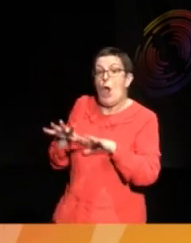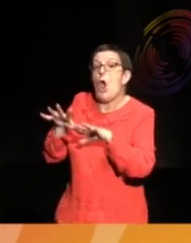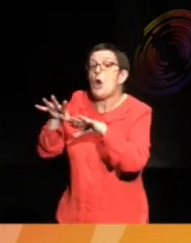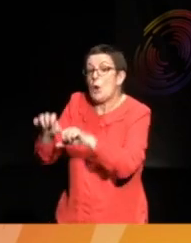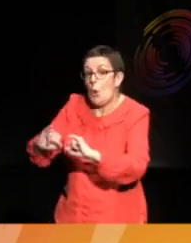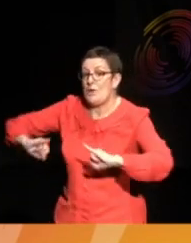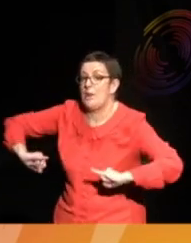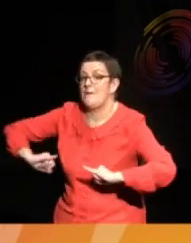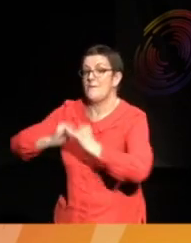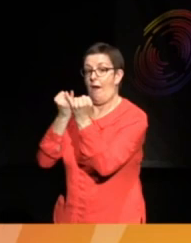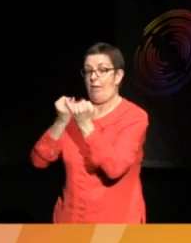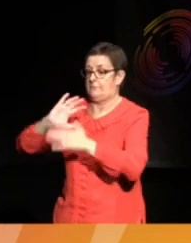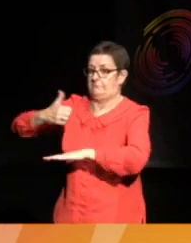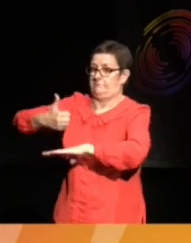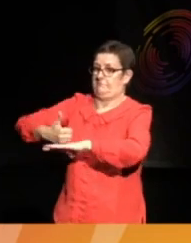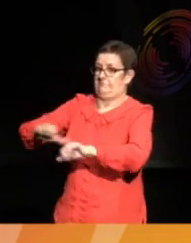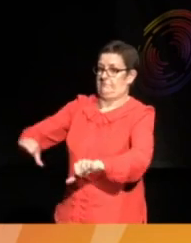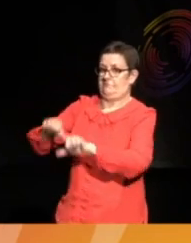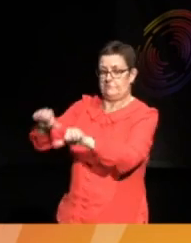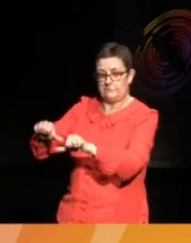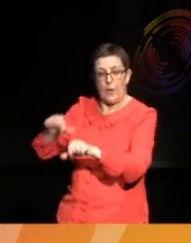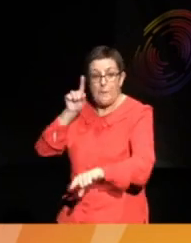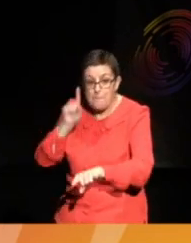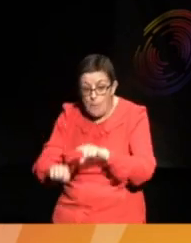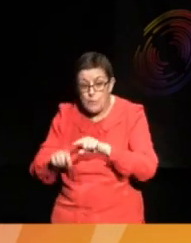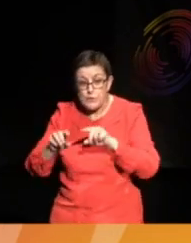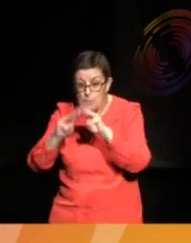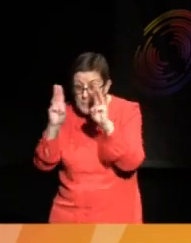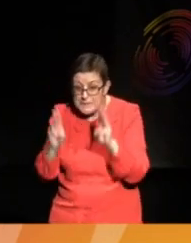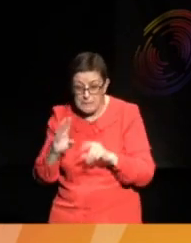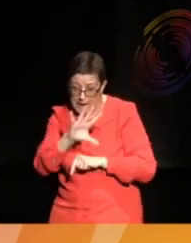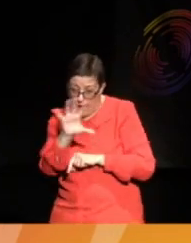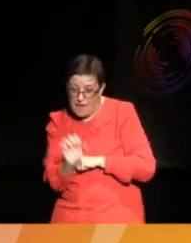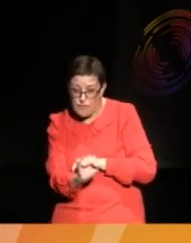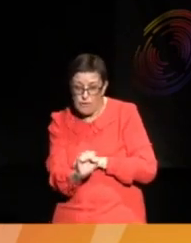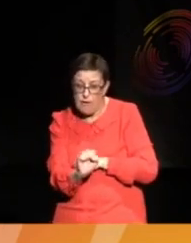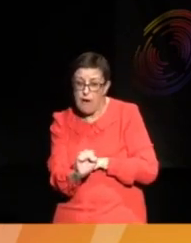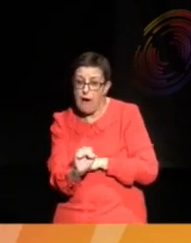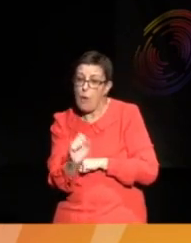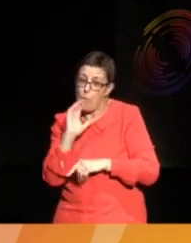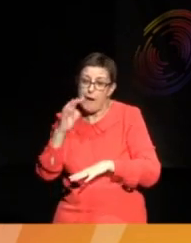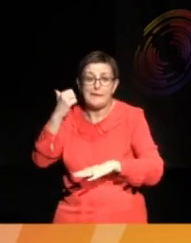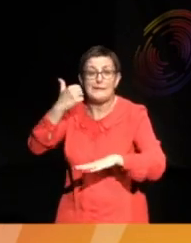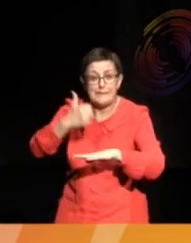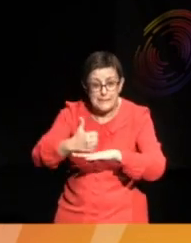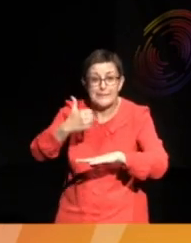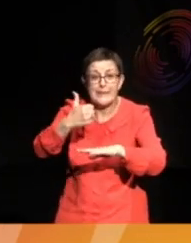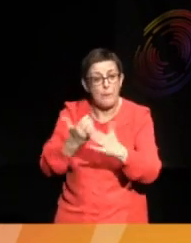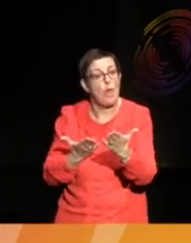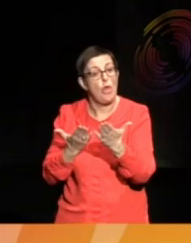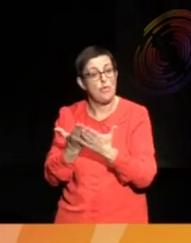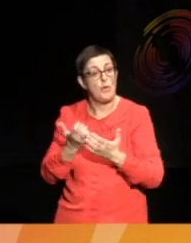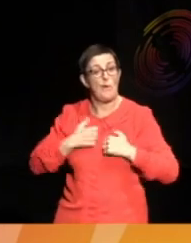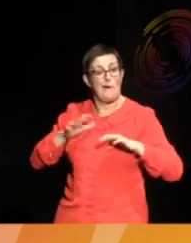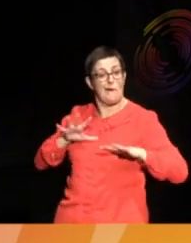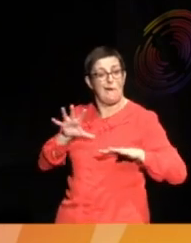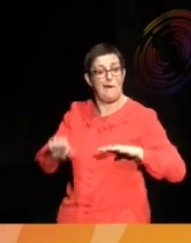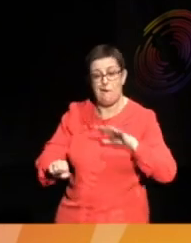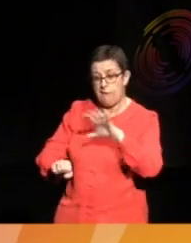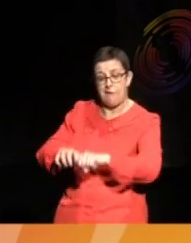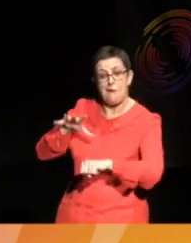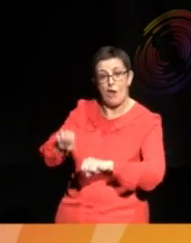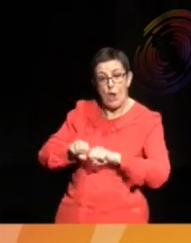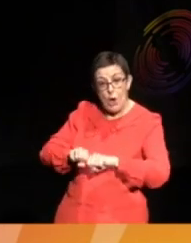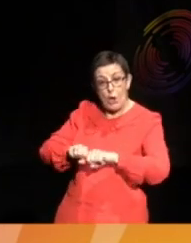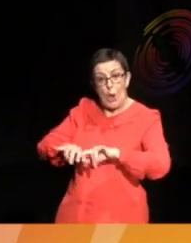that Esme was referring to. So, most museums in Africa, they were established during colonization. So, the collection that were taken to the